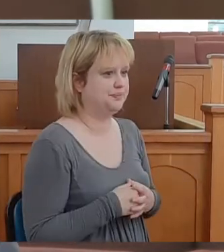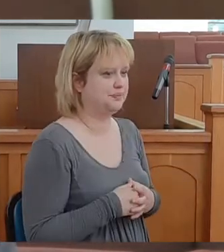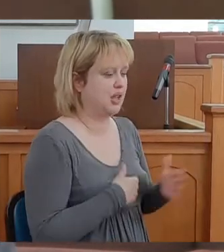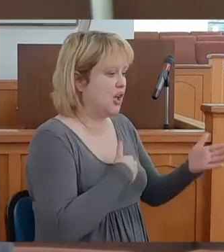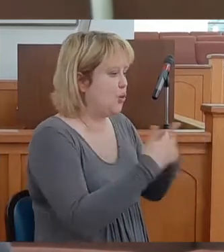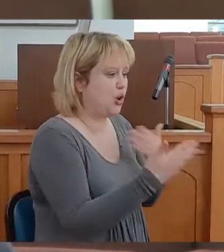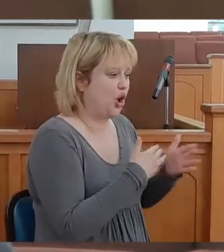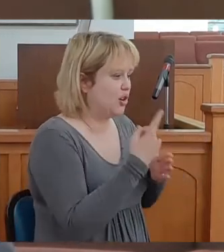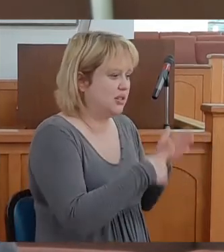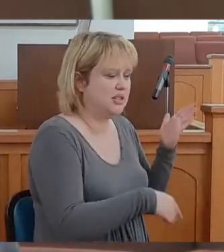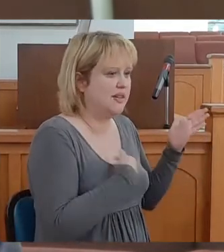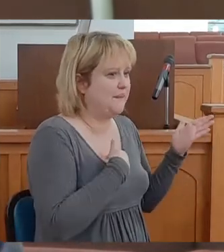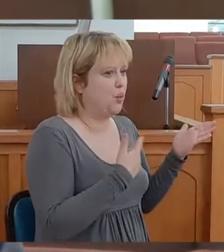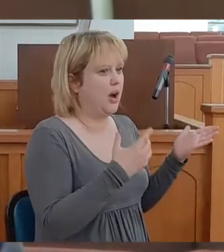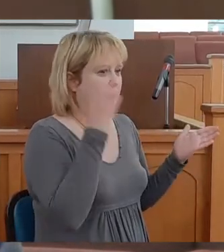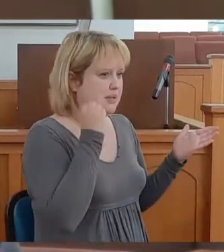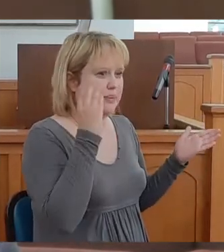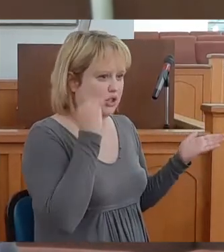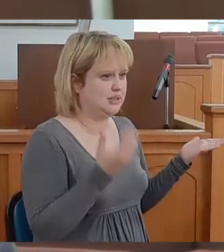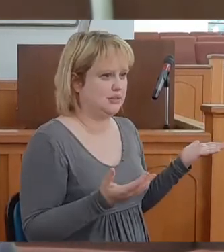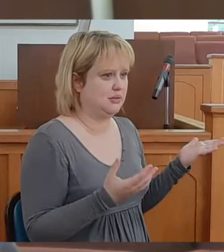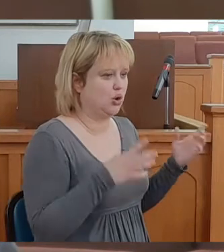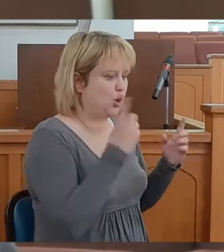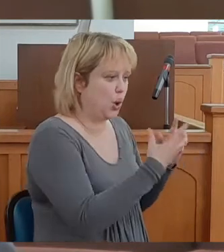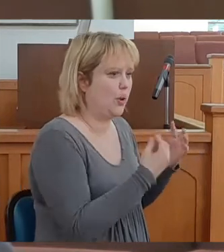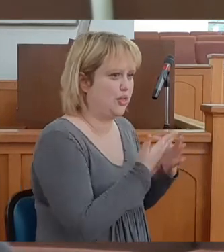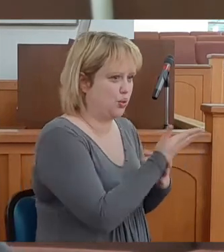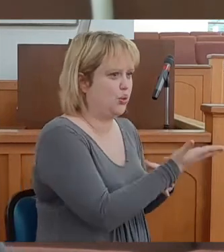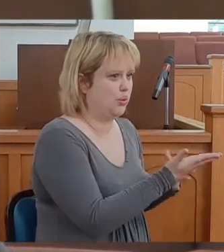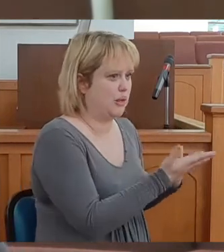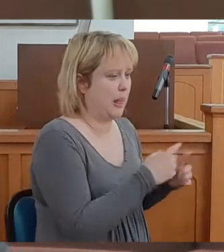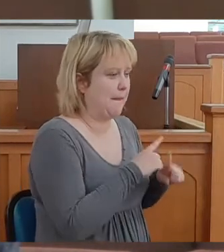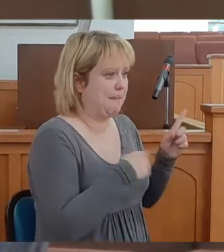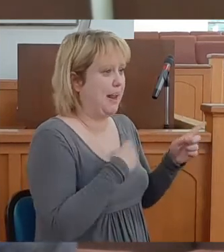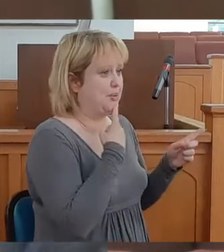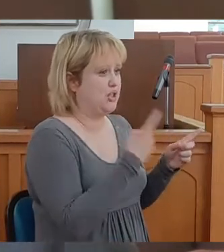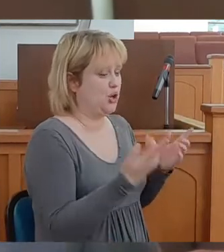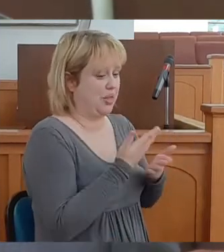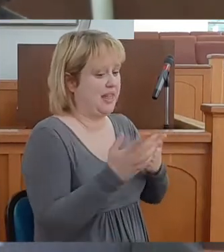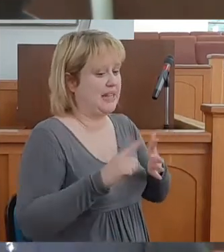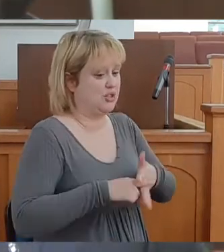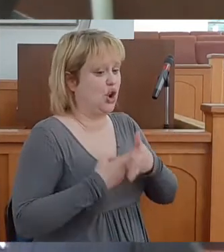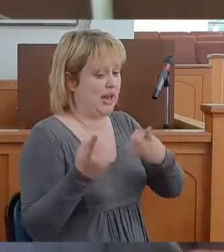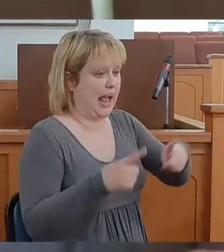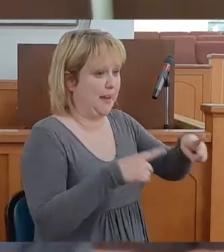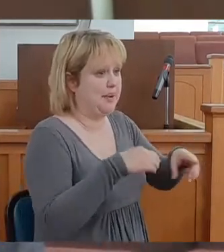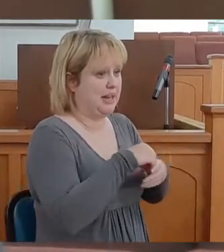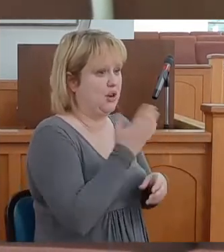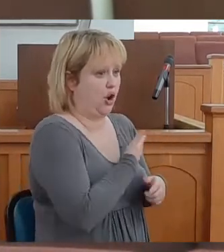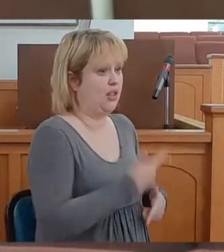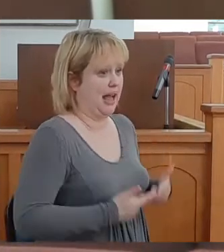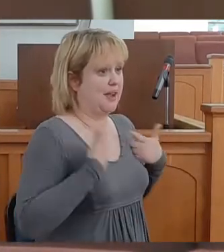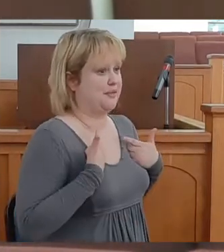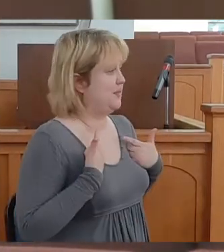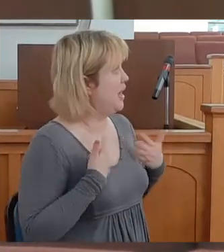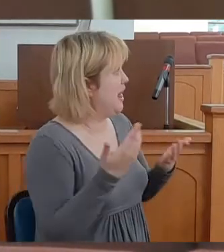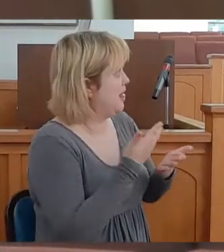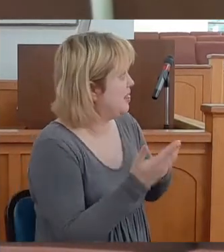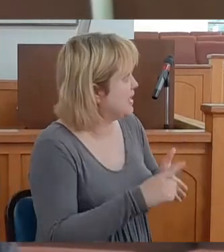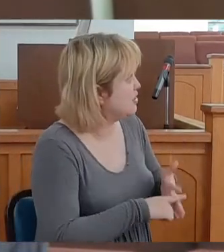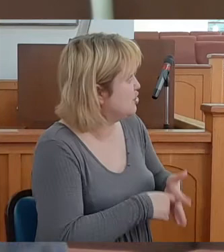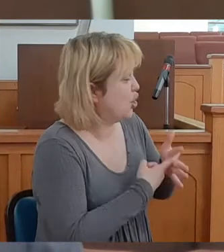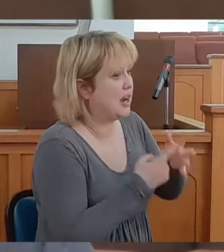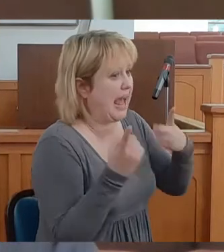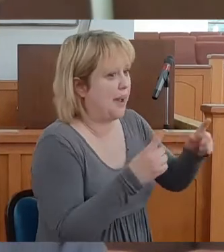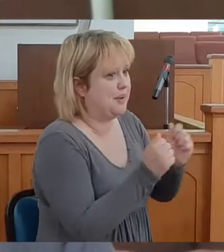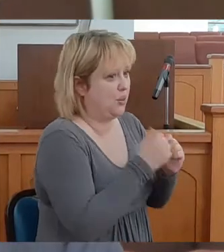regardless of what I'm going through. Well, I'll tell you, things begin to happen in our life. Things begin